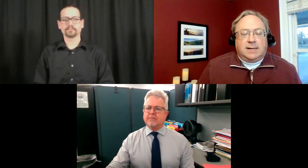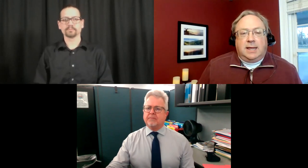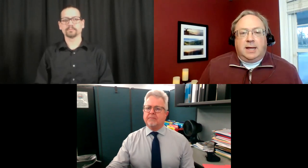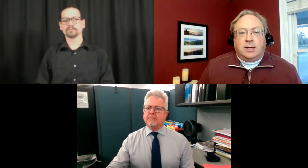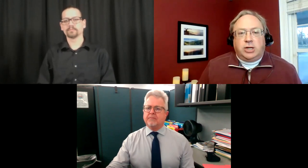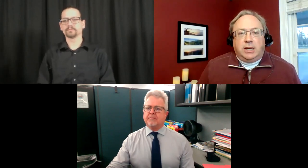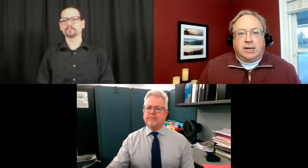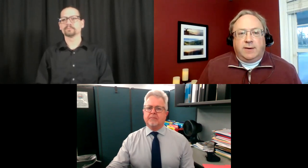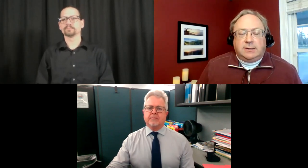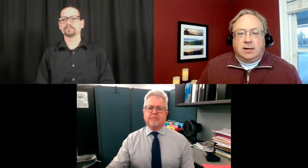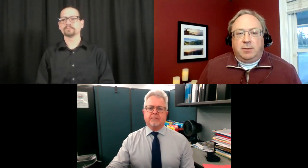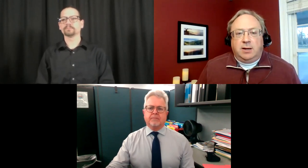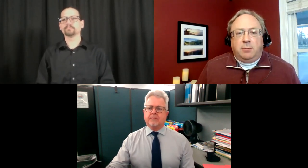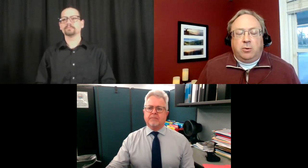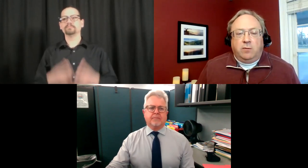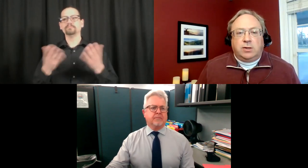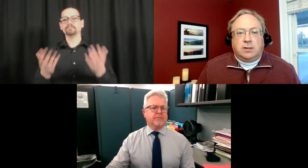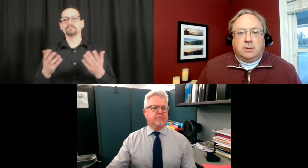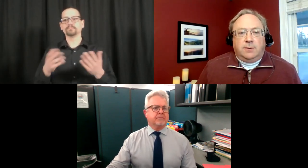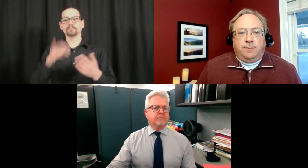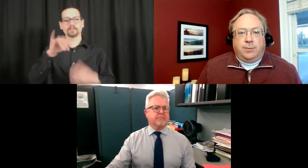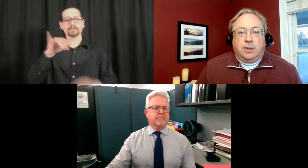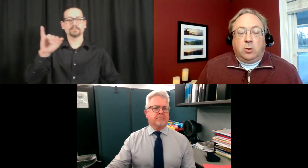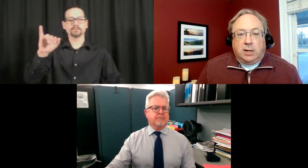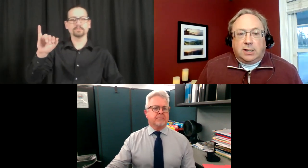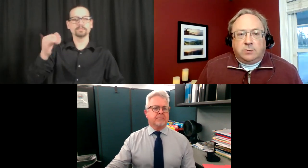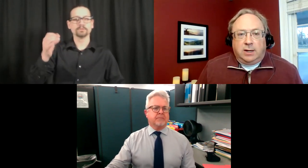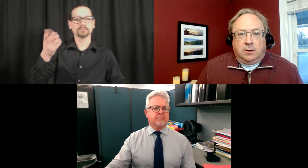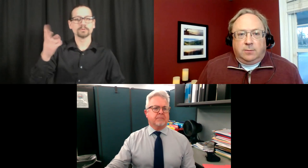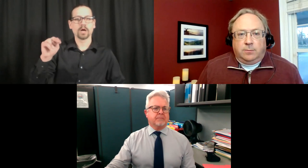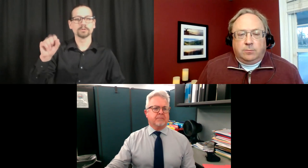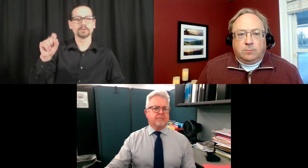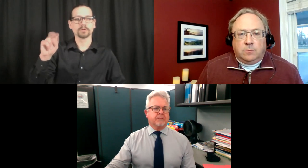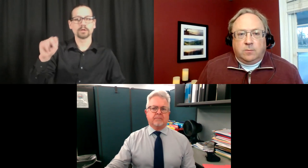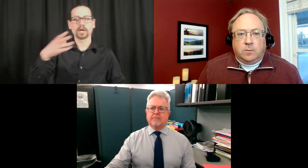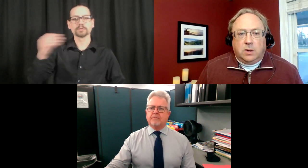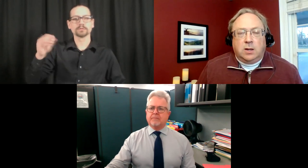Yes, I think the J&J vaccine will be approved early next week.